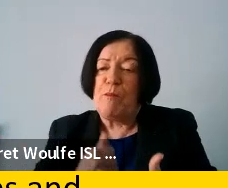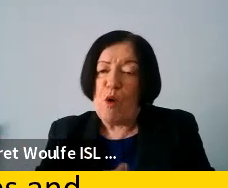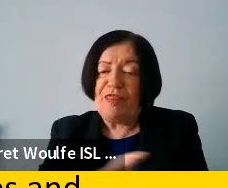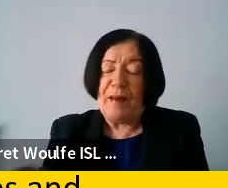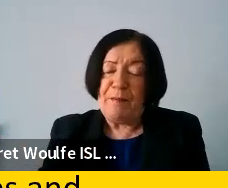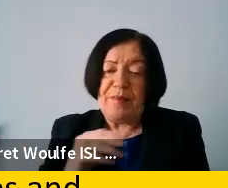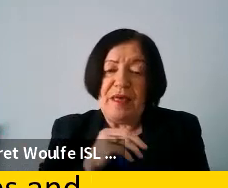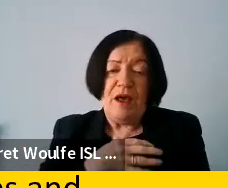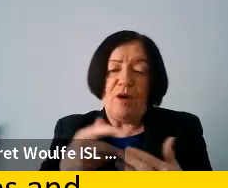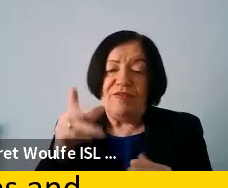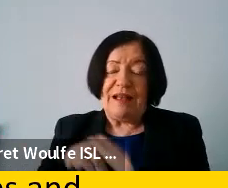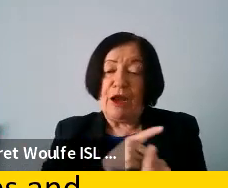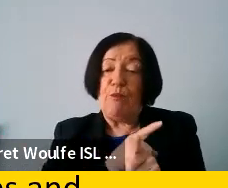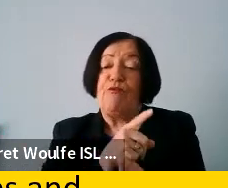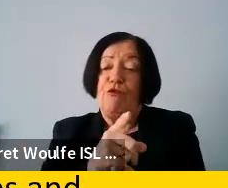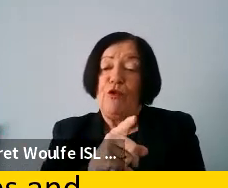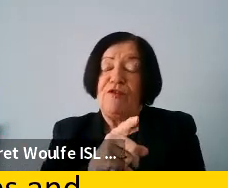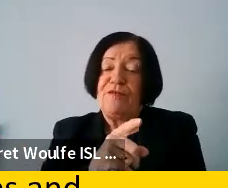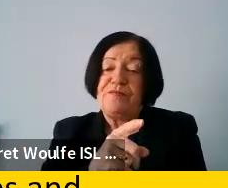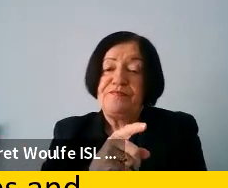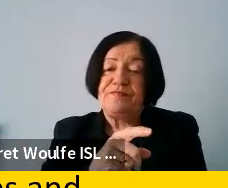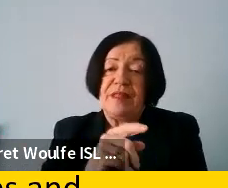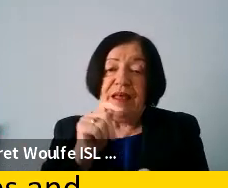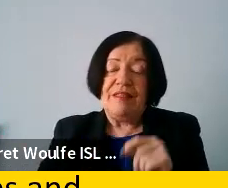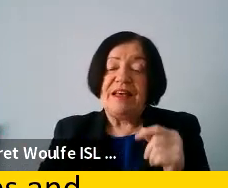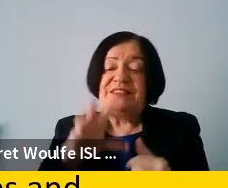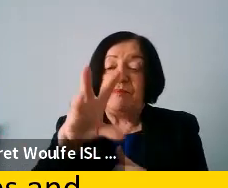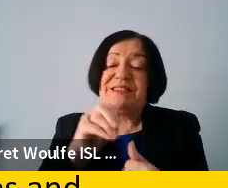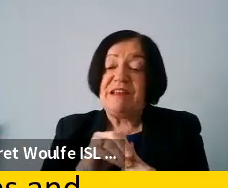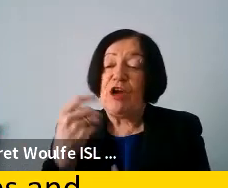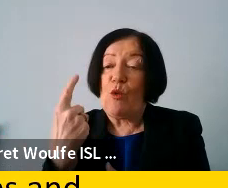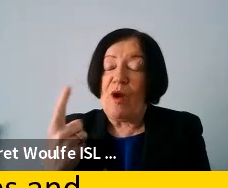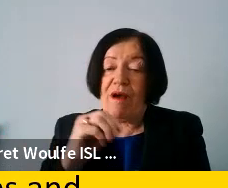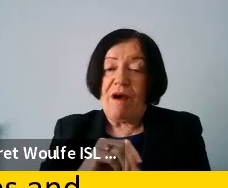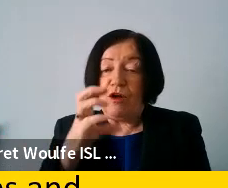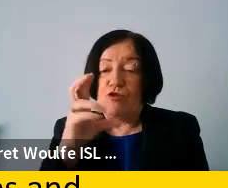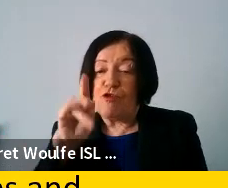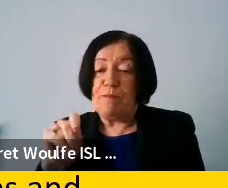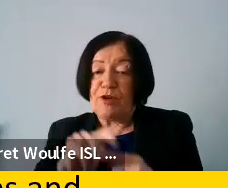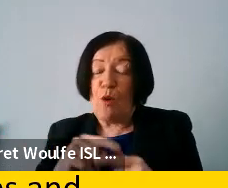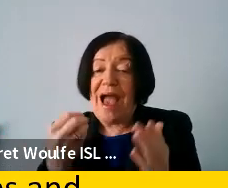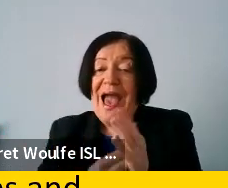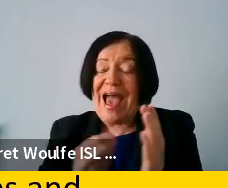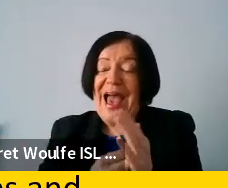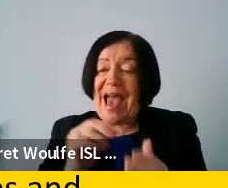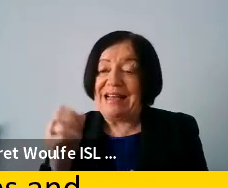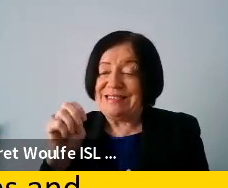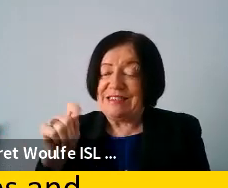on what they can improve. And then a specific one on crypto assets. And